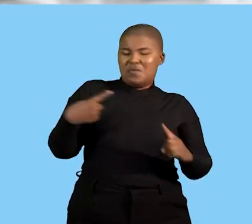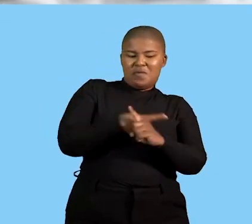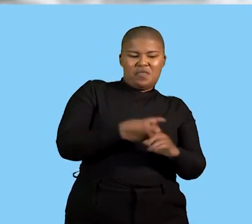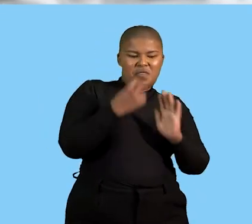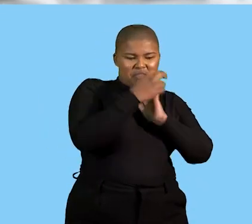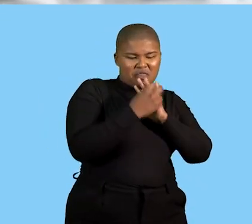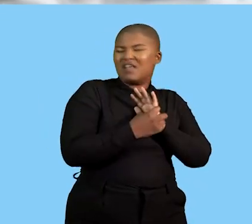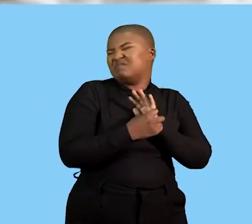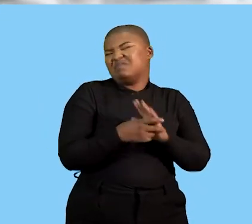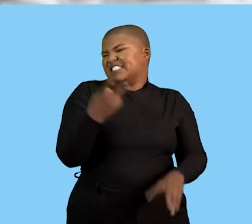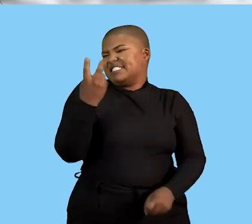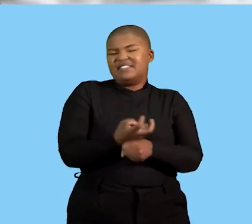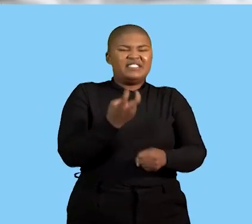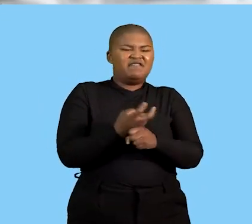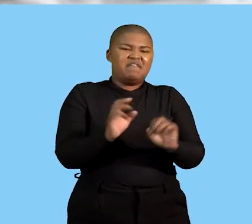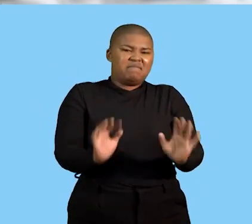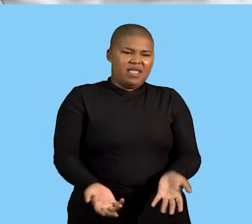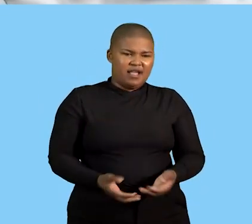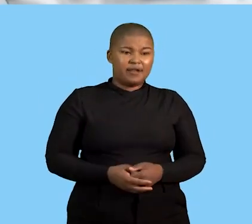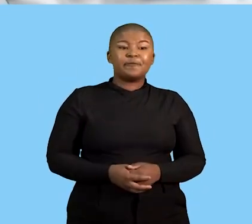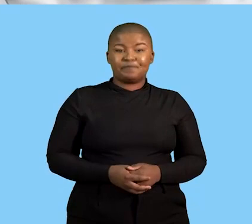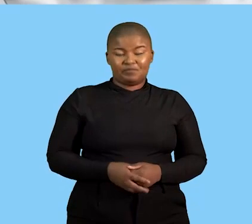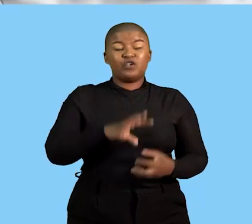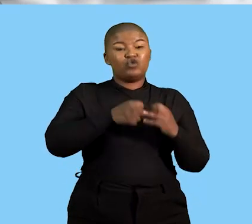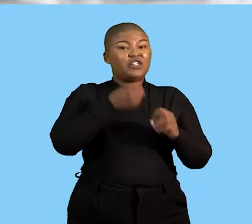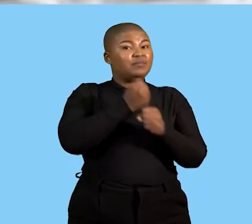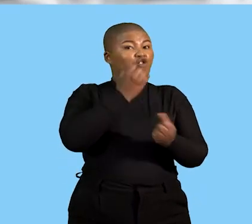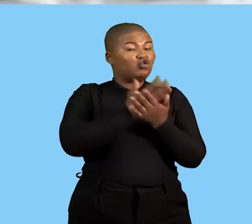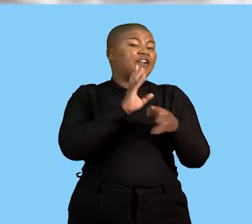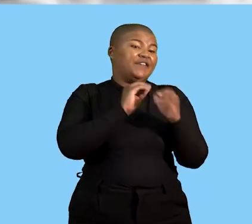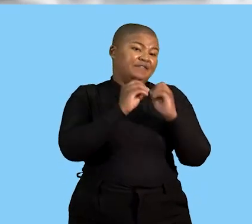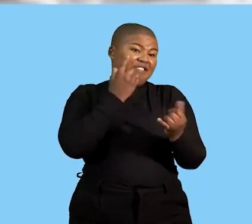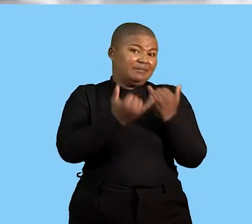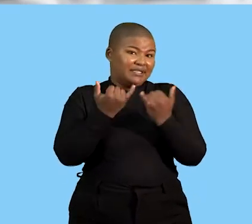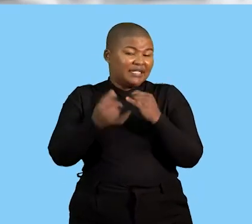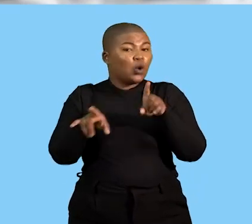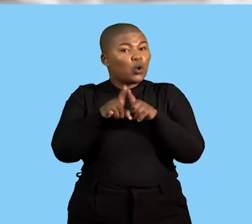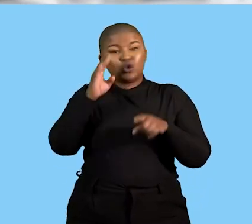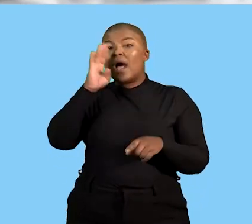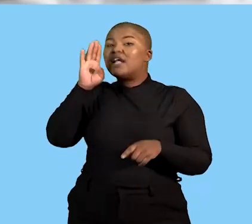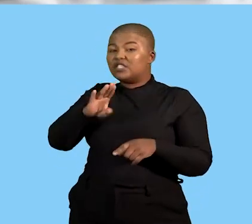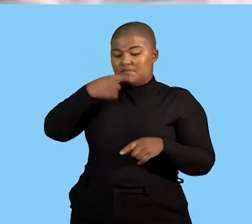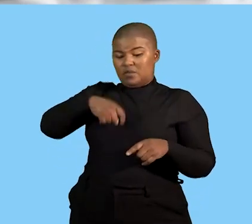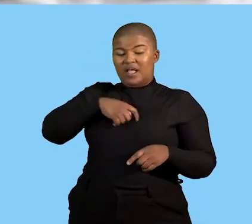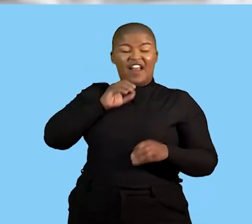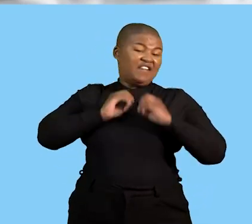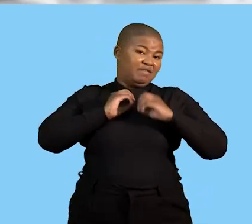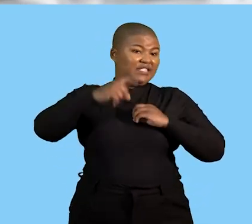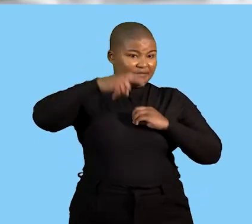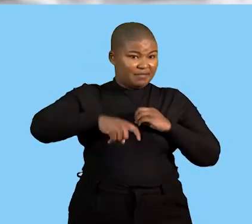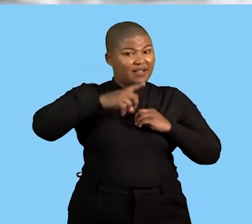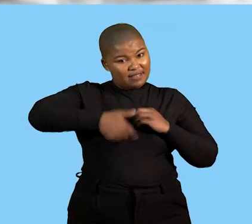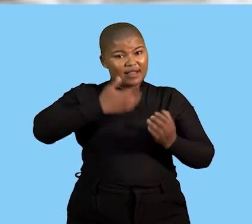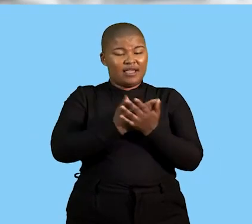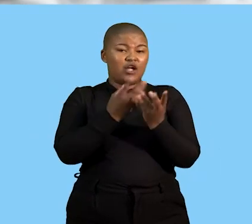doing misconduct they are just being difficult so when you look into that try to fix their attitude or their personality so